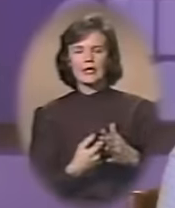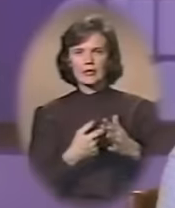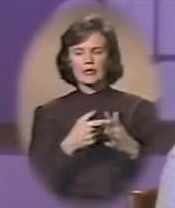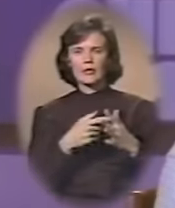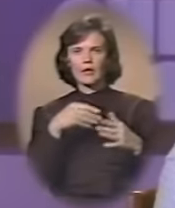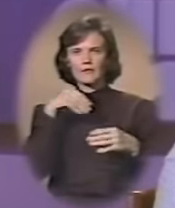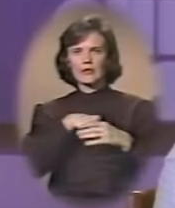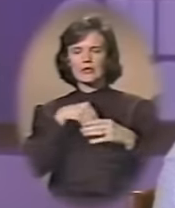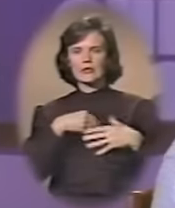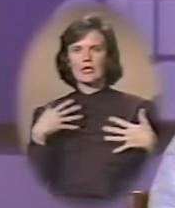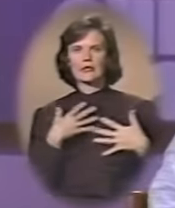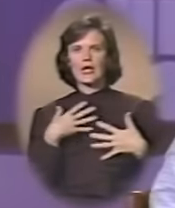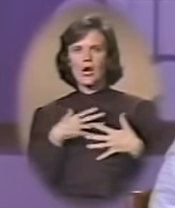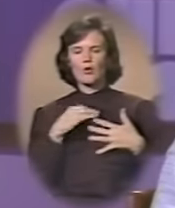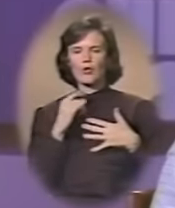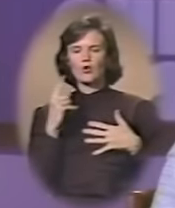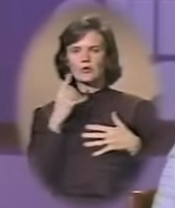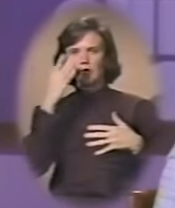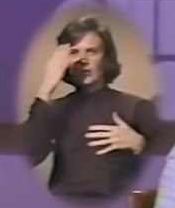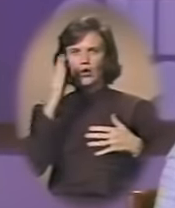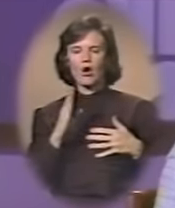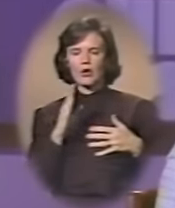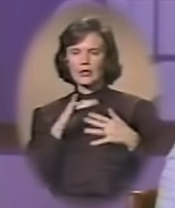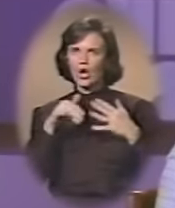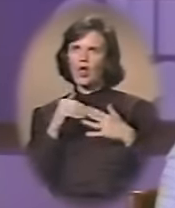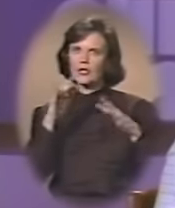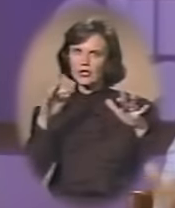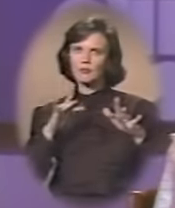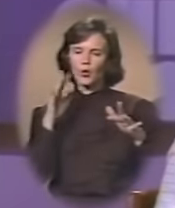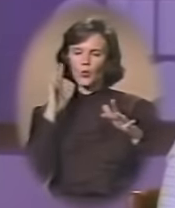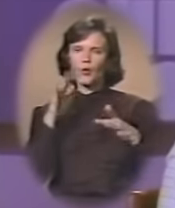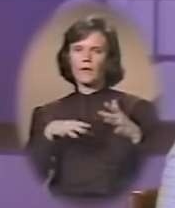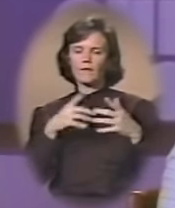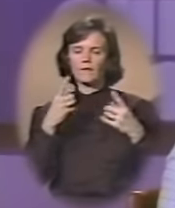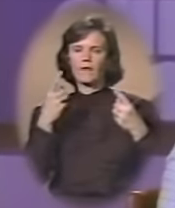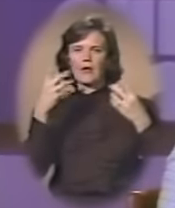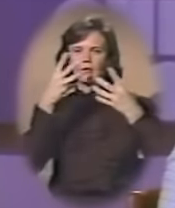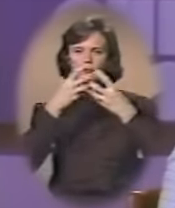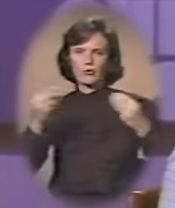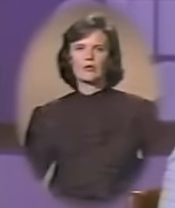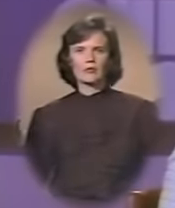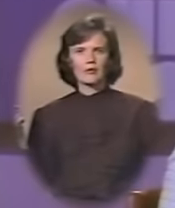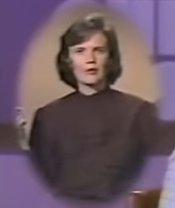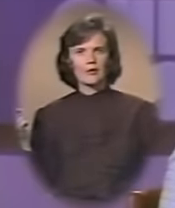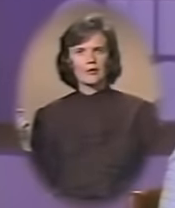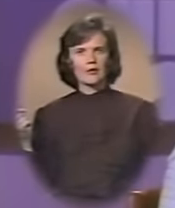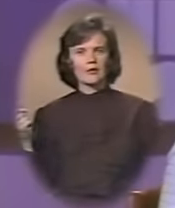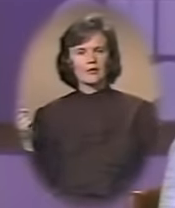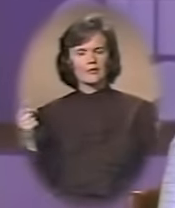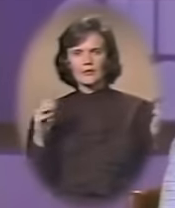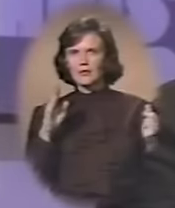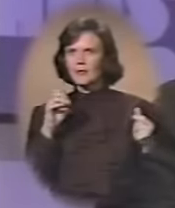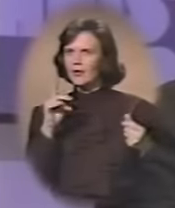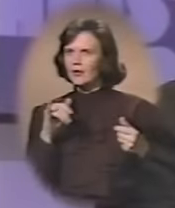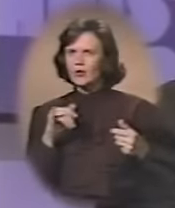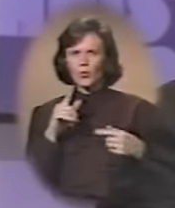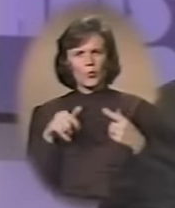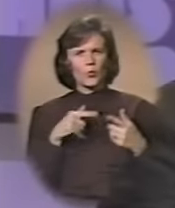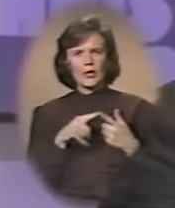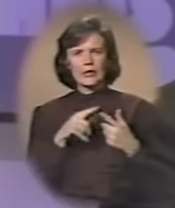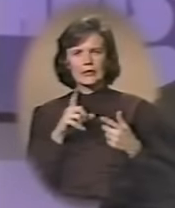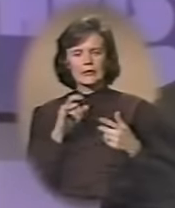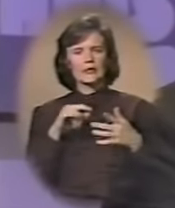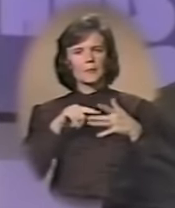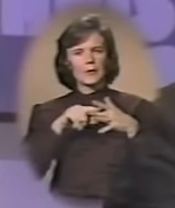of an inside terror that only God, in all his mercy, will finally ring down. Betty, when did it